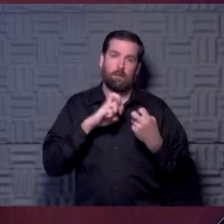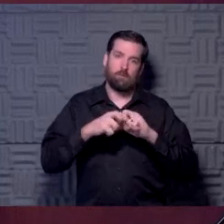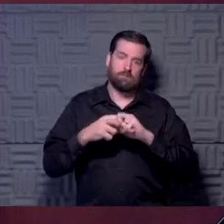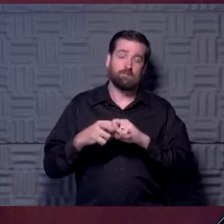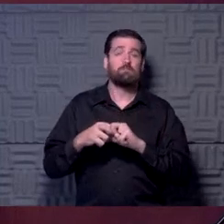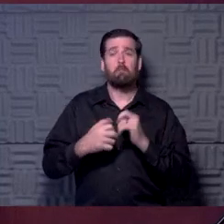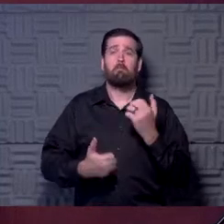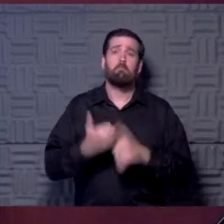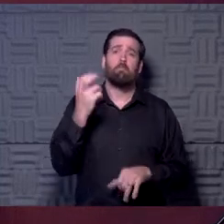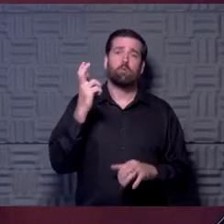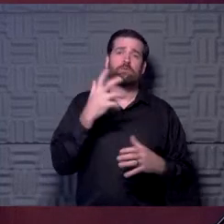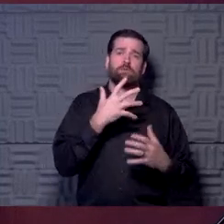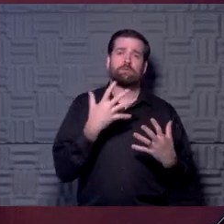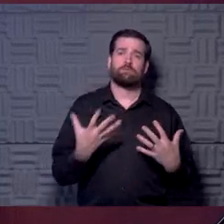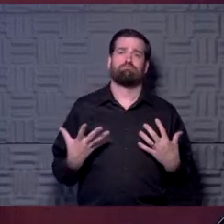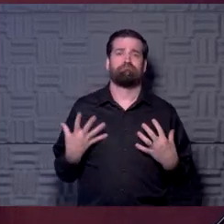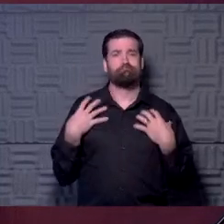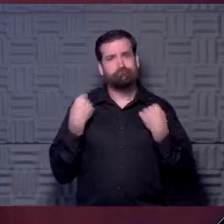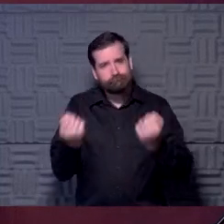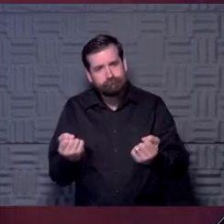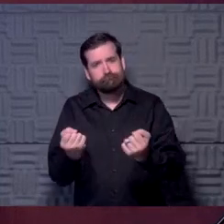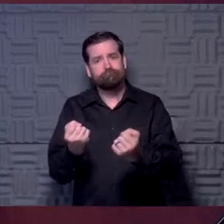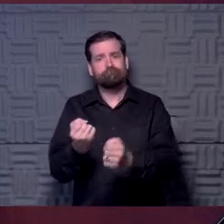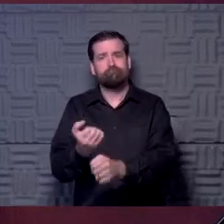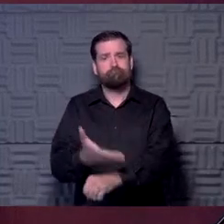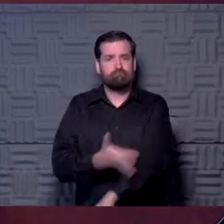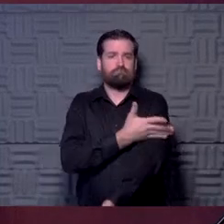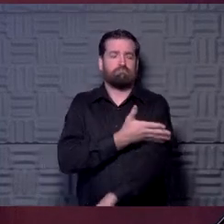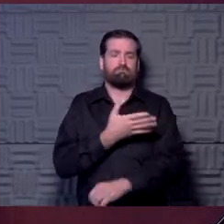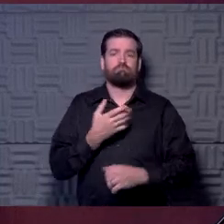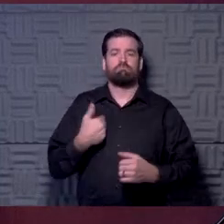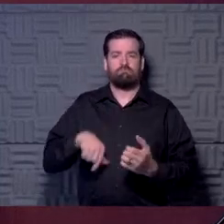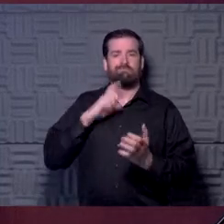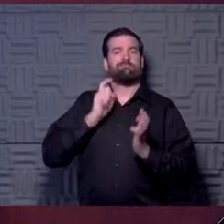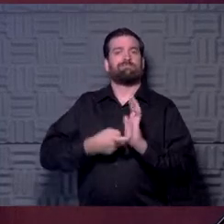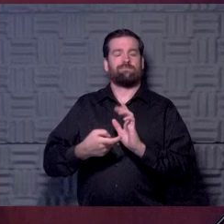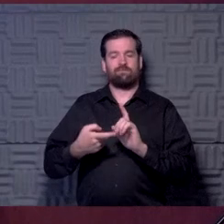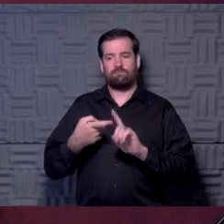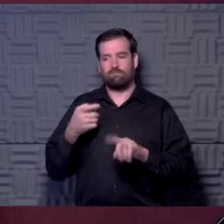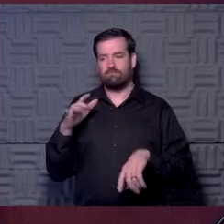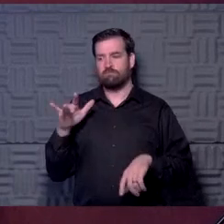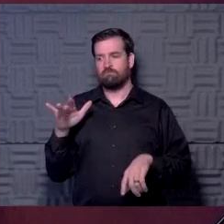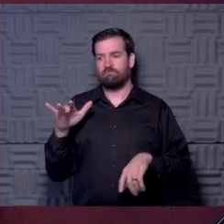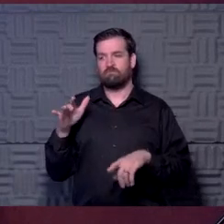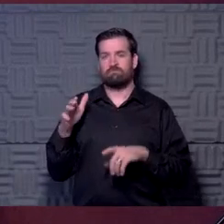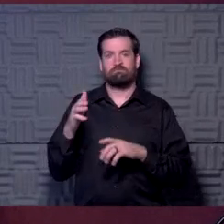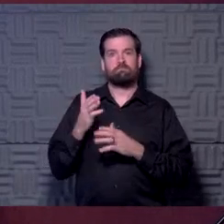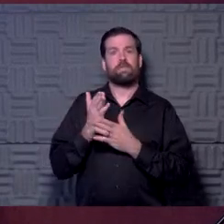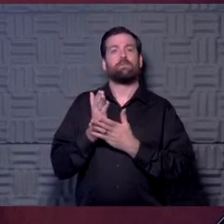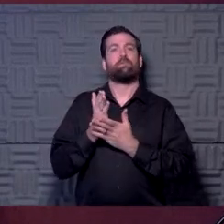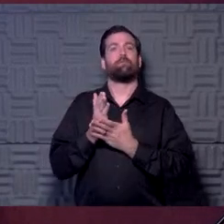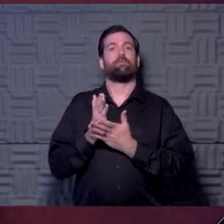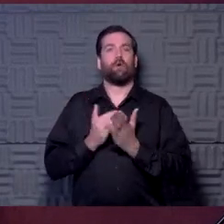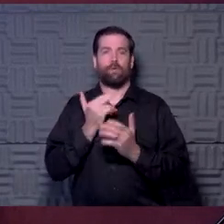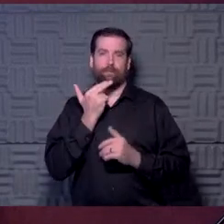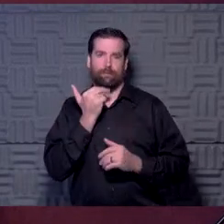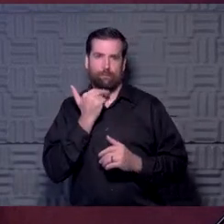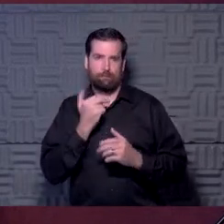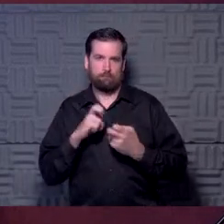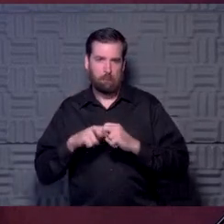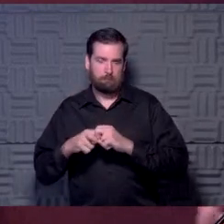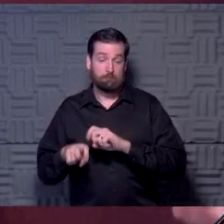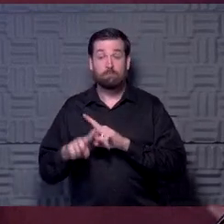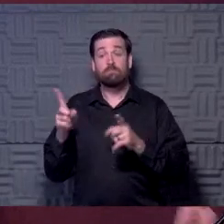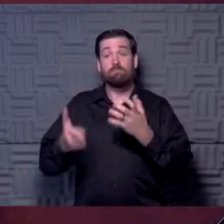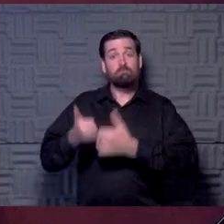that that we see from the standpoint of that have small abnormalities. So but most